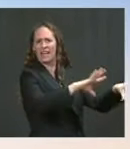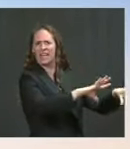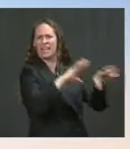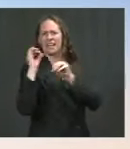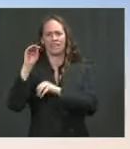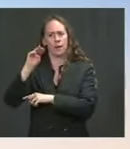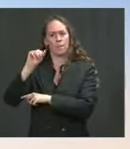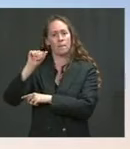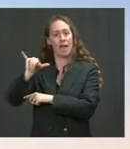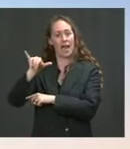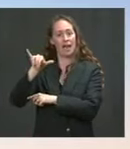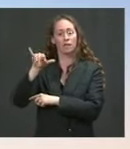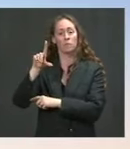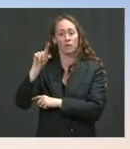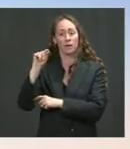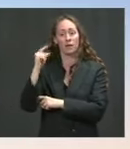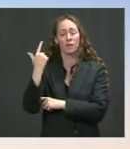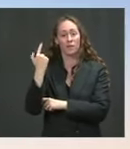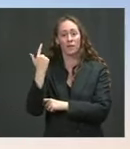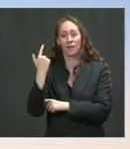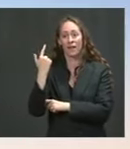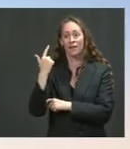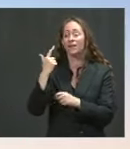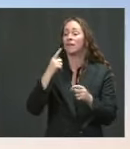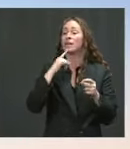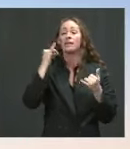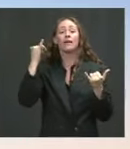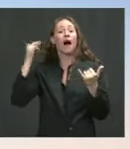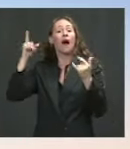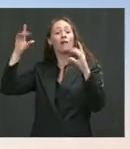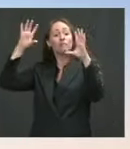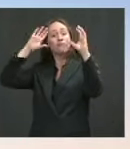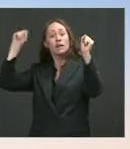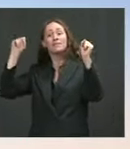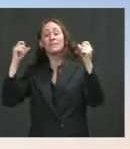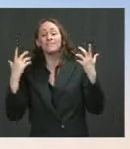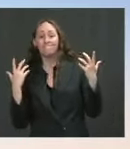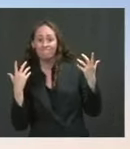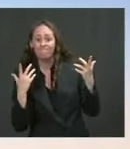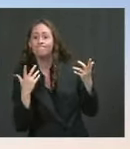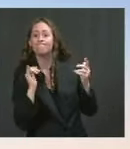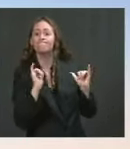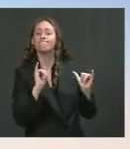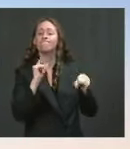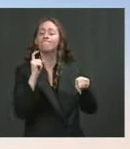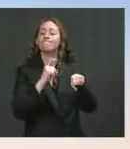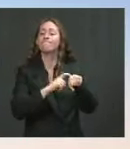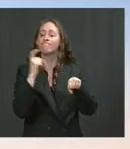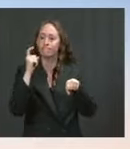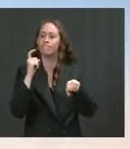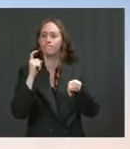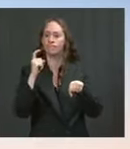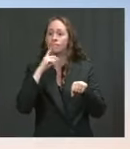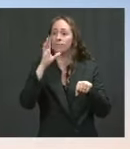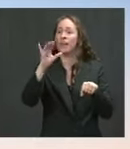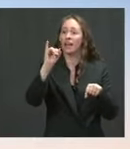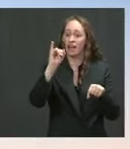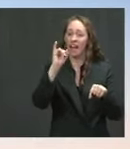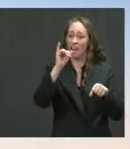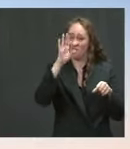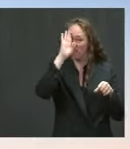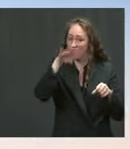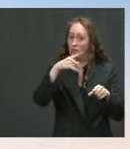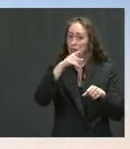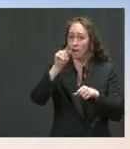proposition for the United States. On May 2nd, the Taliban offensive was going to start. The Taliban onslaught was going to happen.